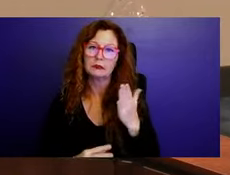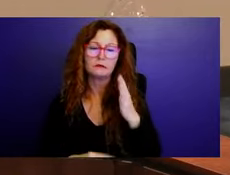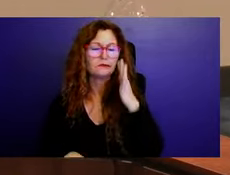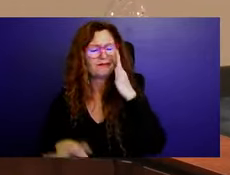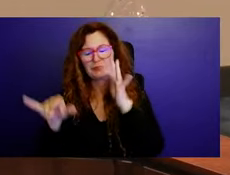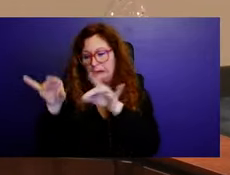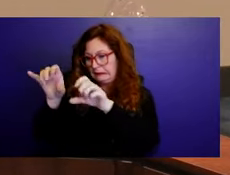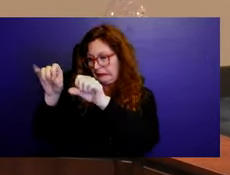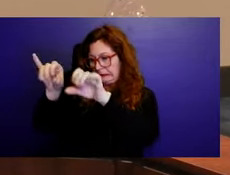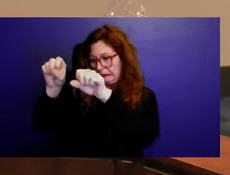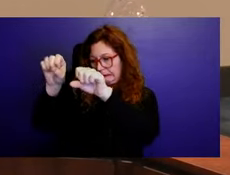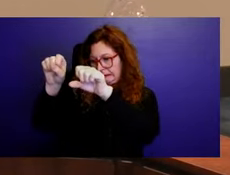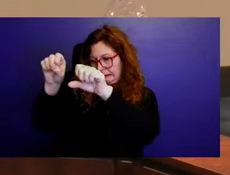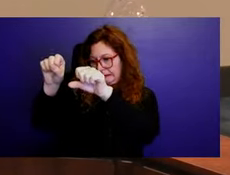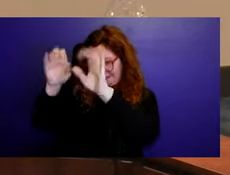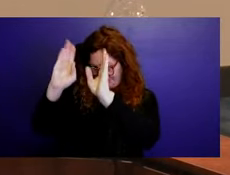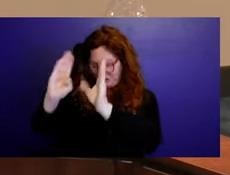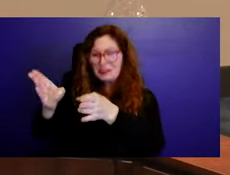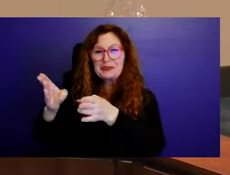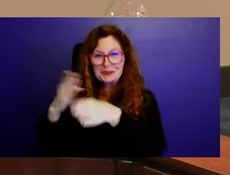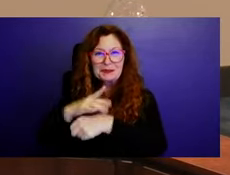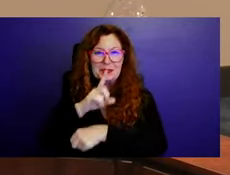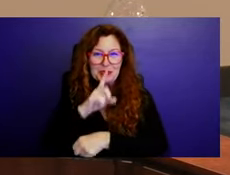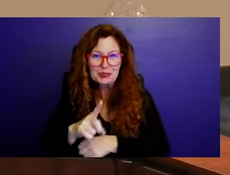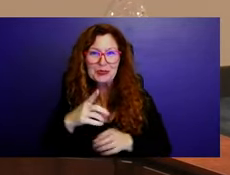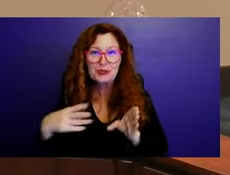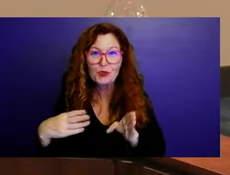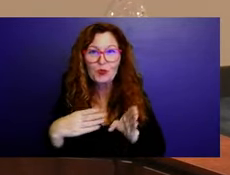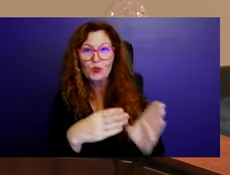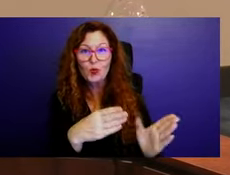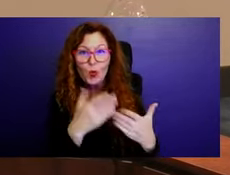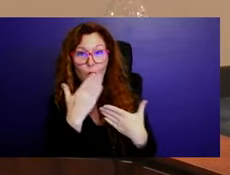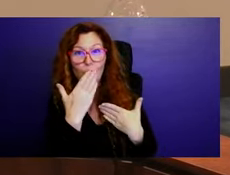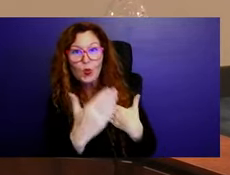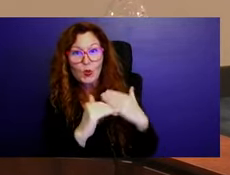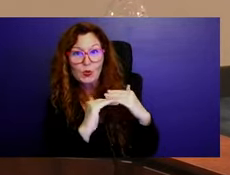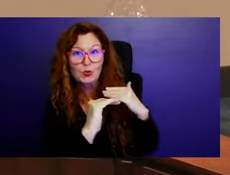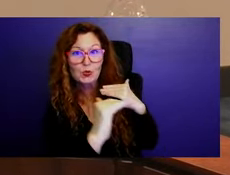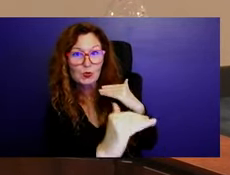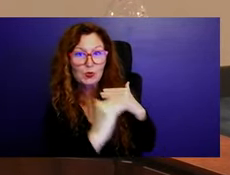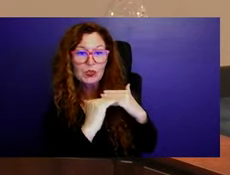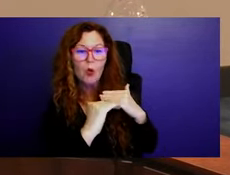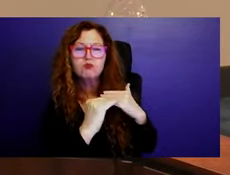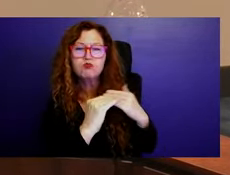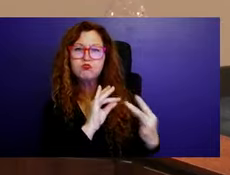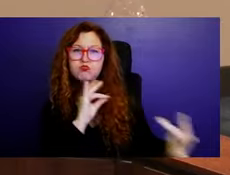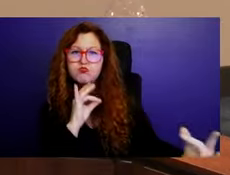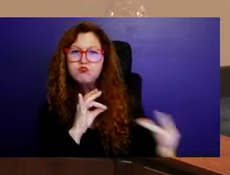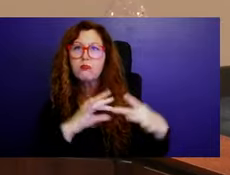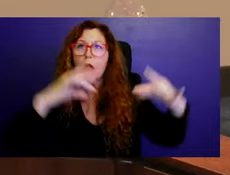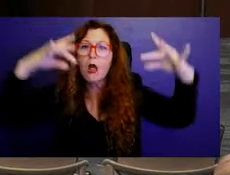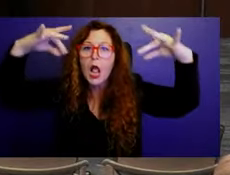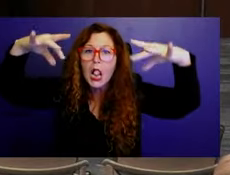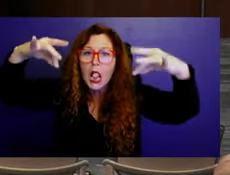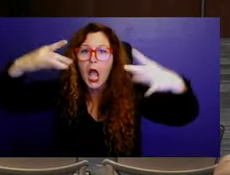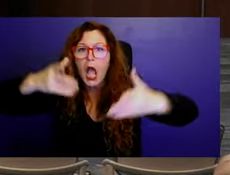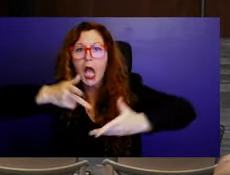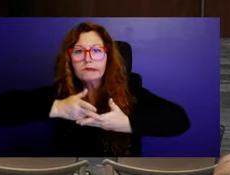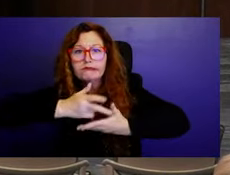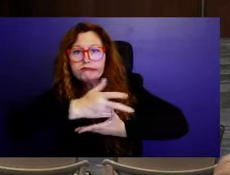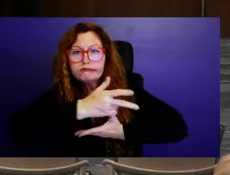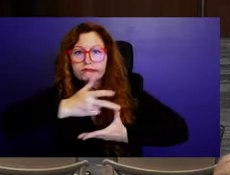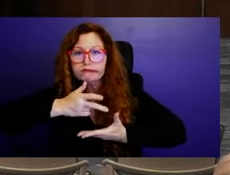Quality of roads, quality and grades, um, drainage. I mean, all of the things would be encompassed with this review. I just want to clarify because